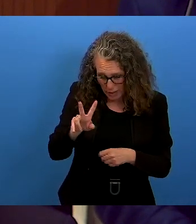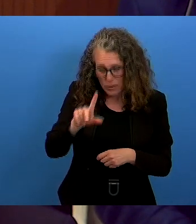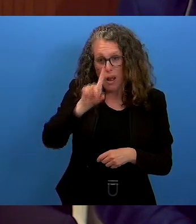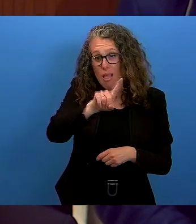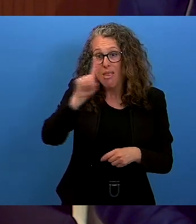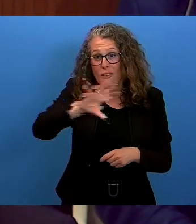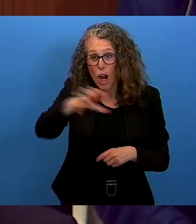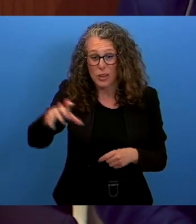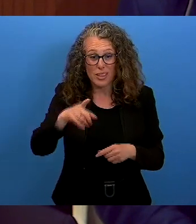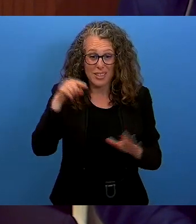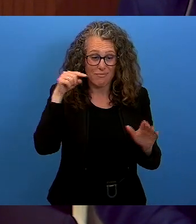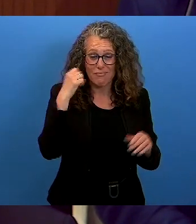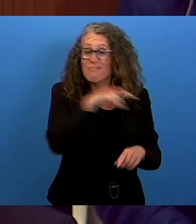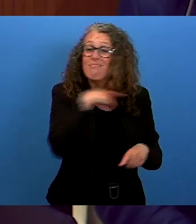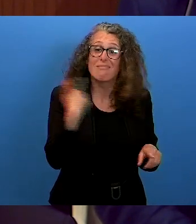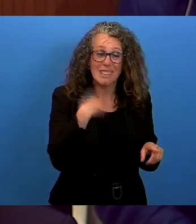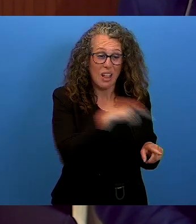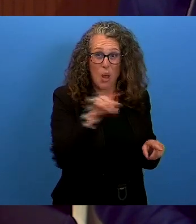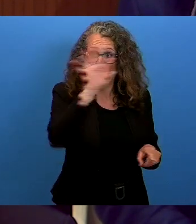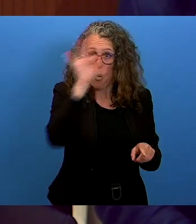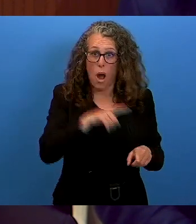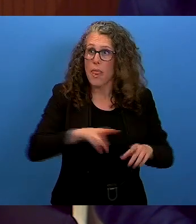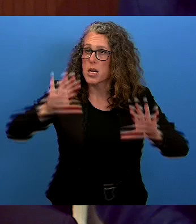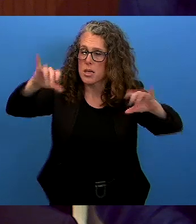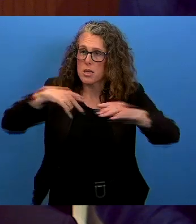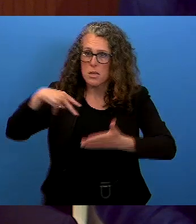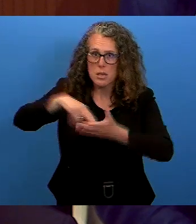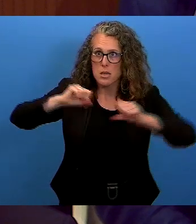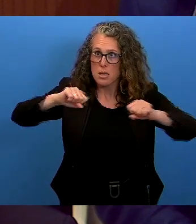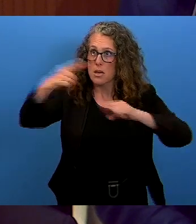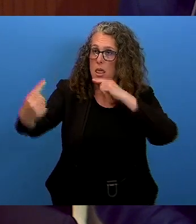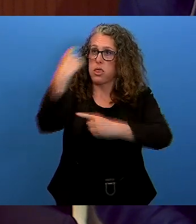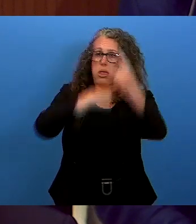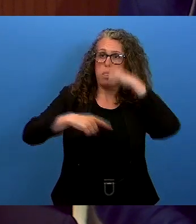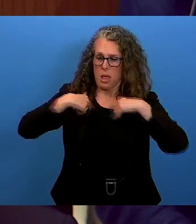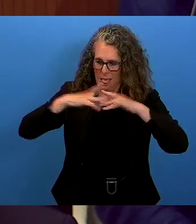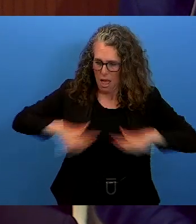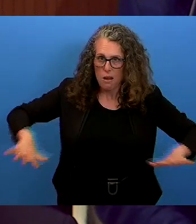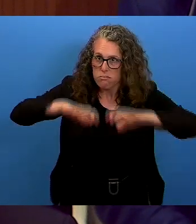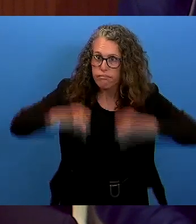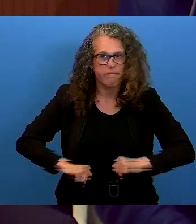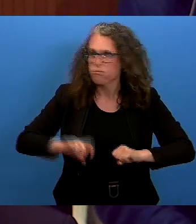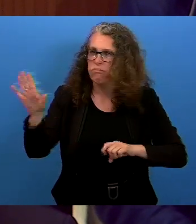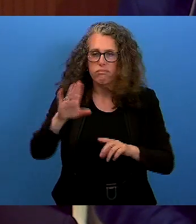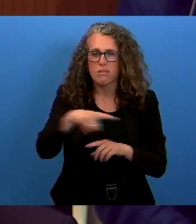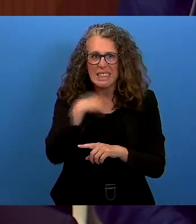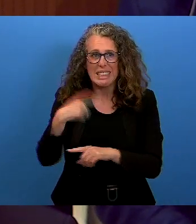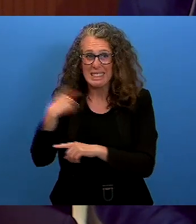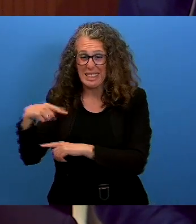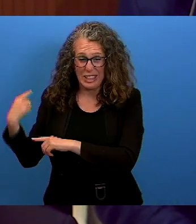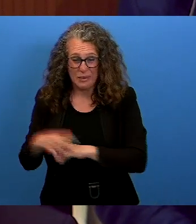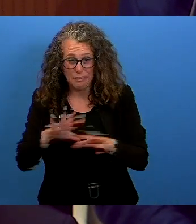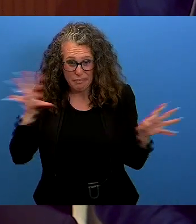of them for defending the environment, their lands, territories and resources. This is almost